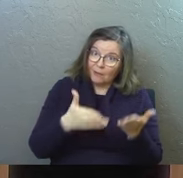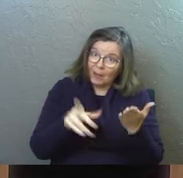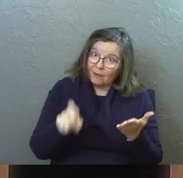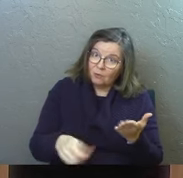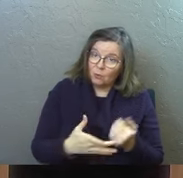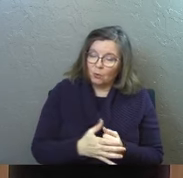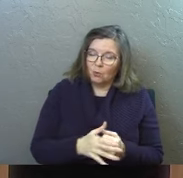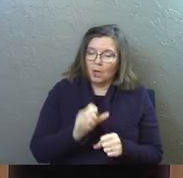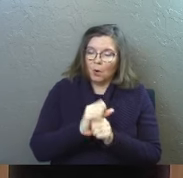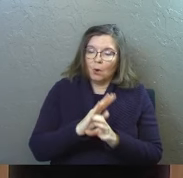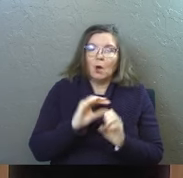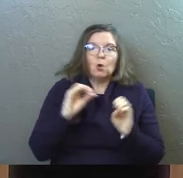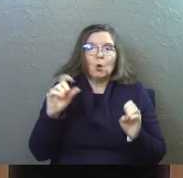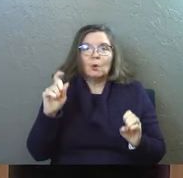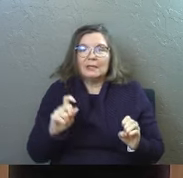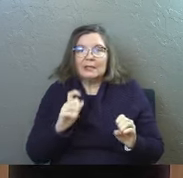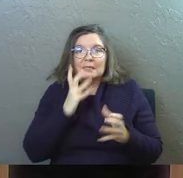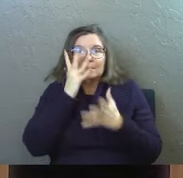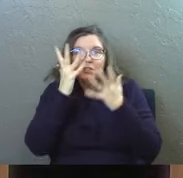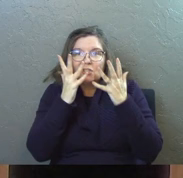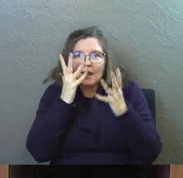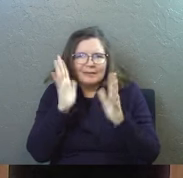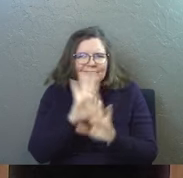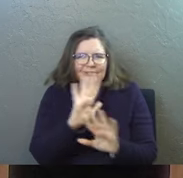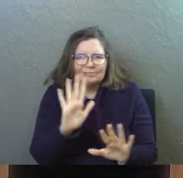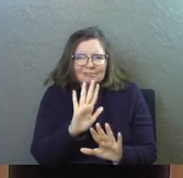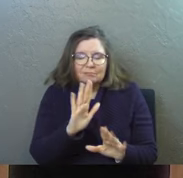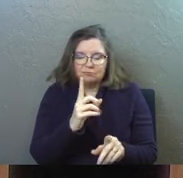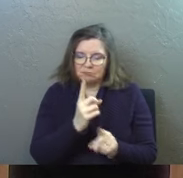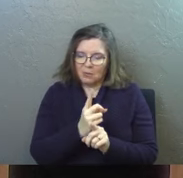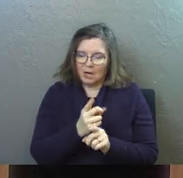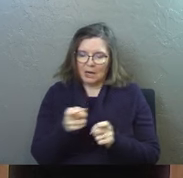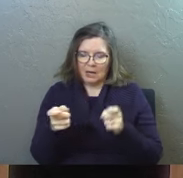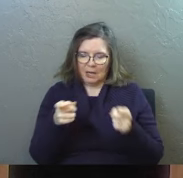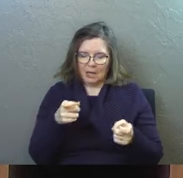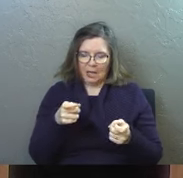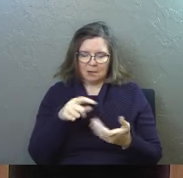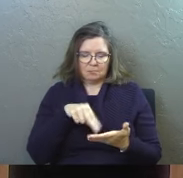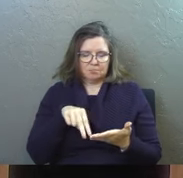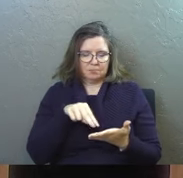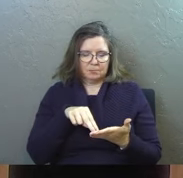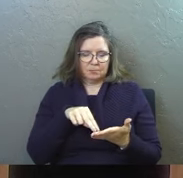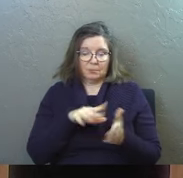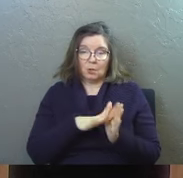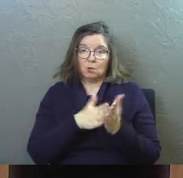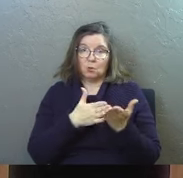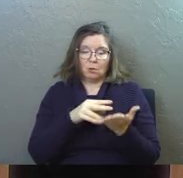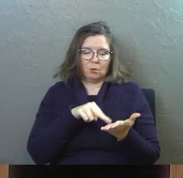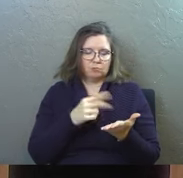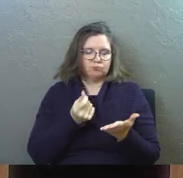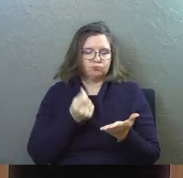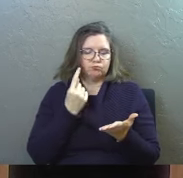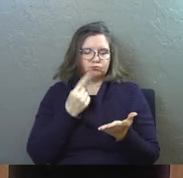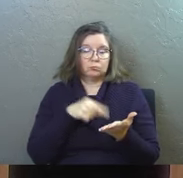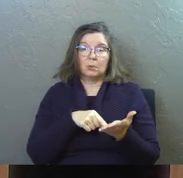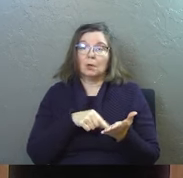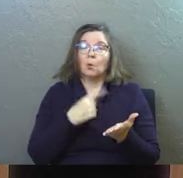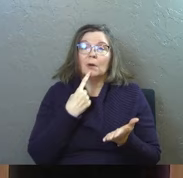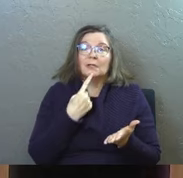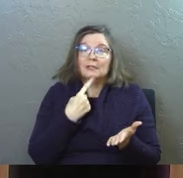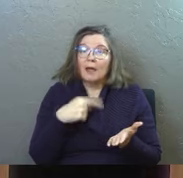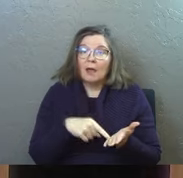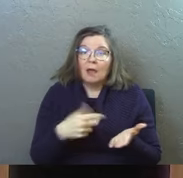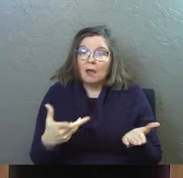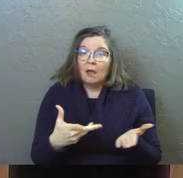a worker who has no need to be ashamed rightly handling the word of truth what this verse is